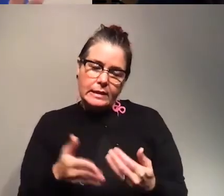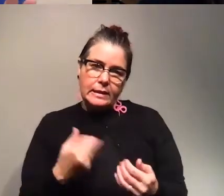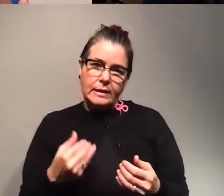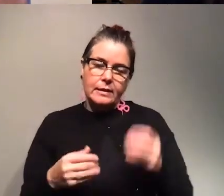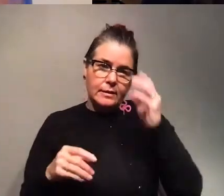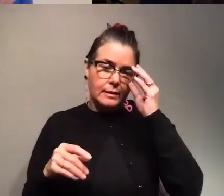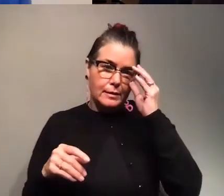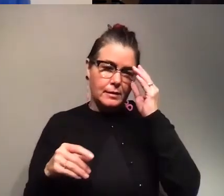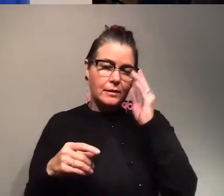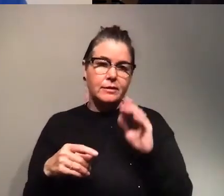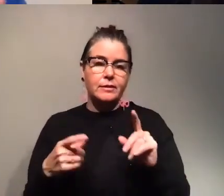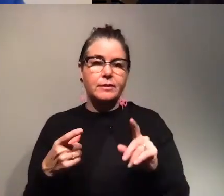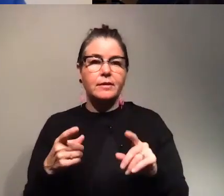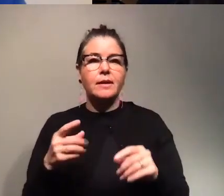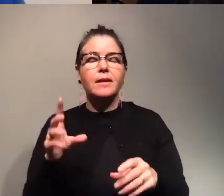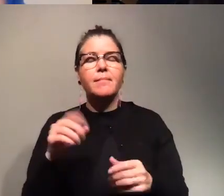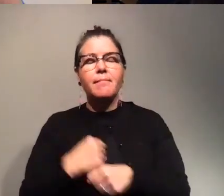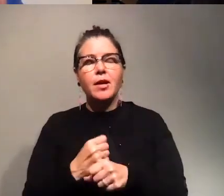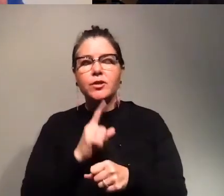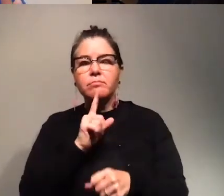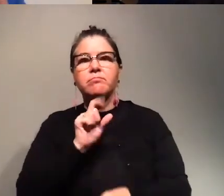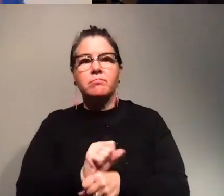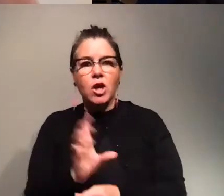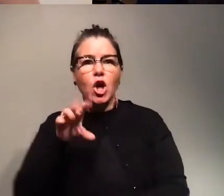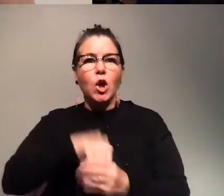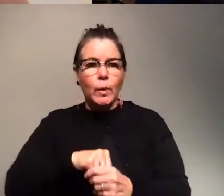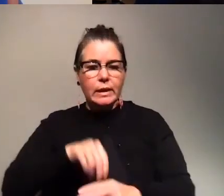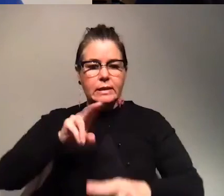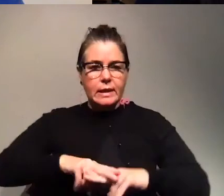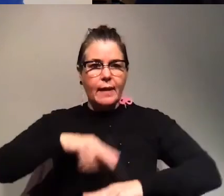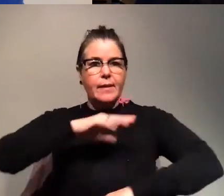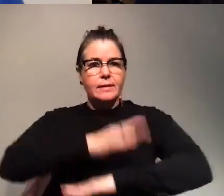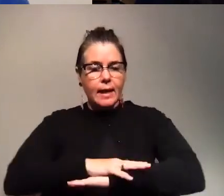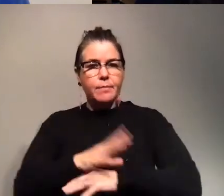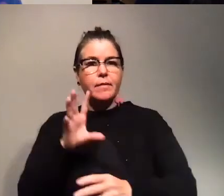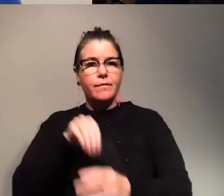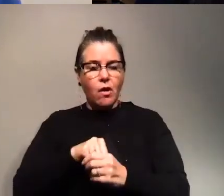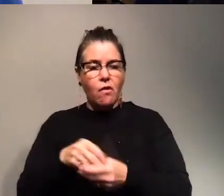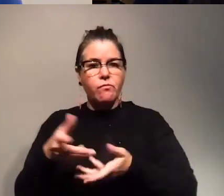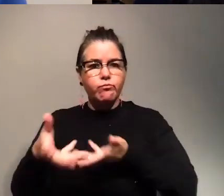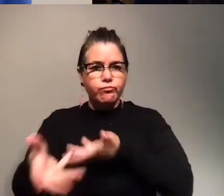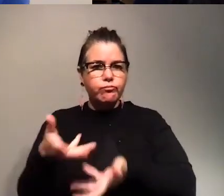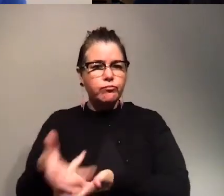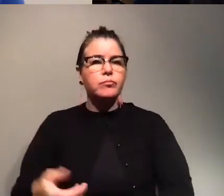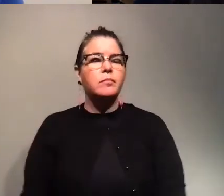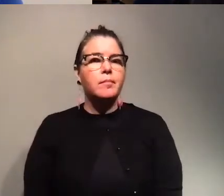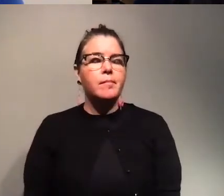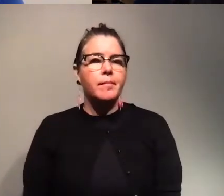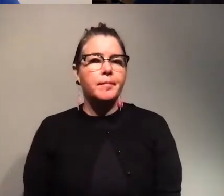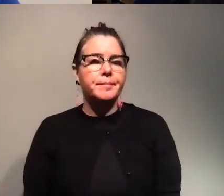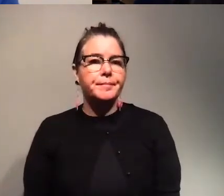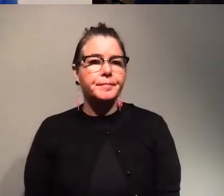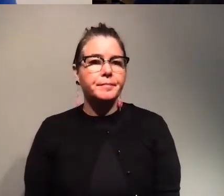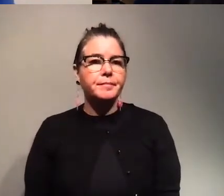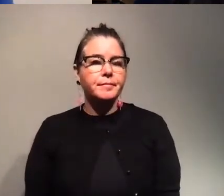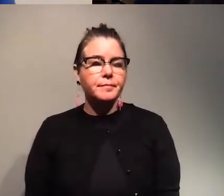we need to make sure that the people is included like they are sitting at table and their opinions are listened um that's one the